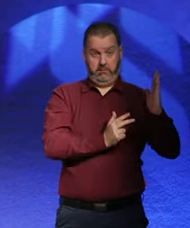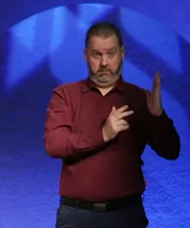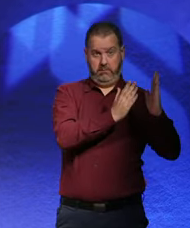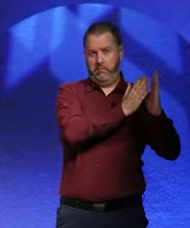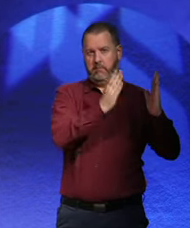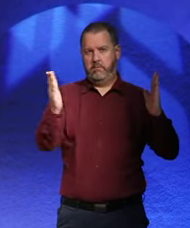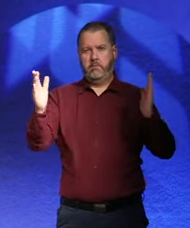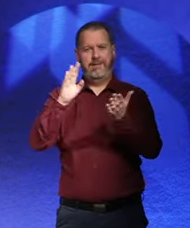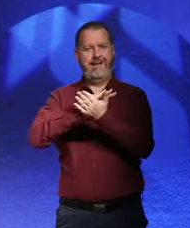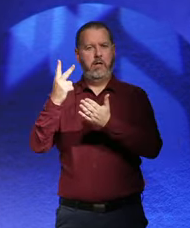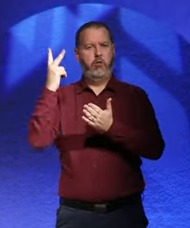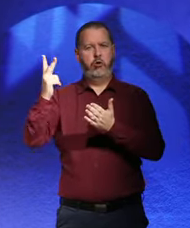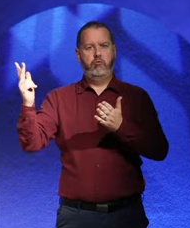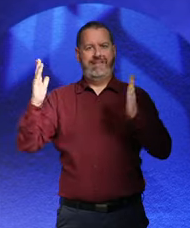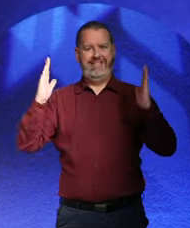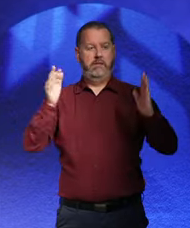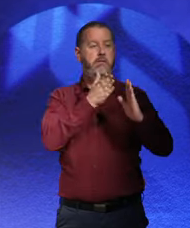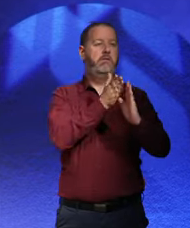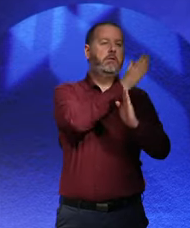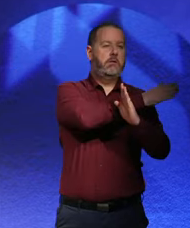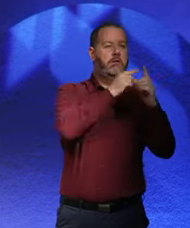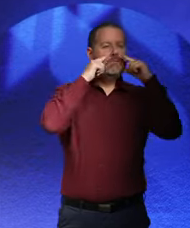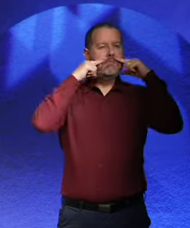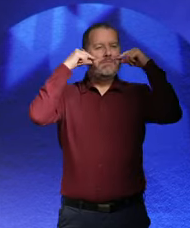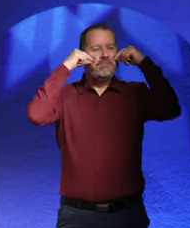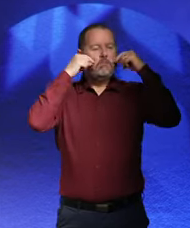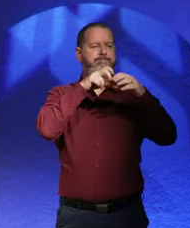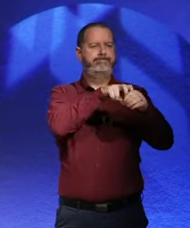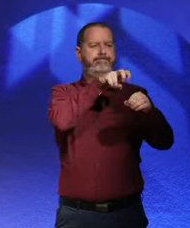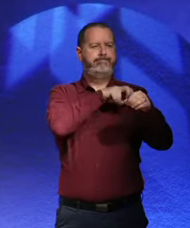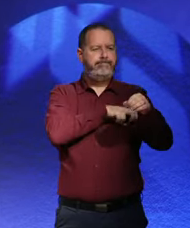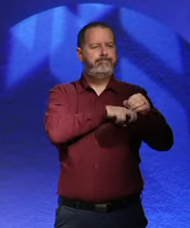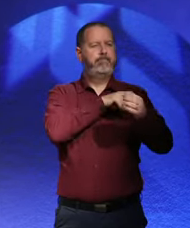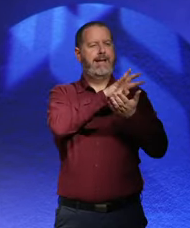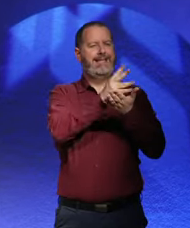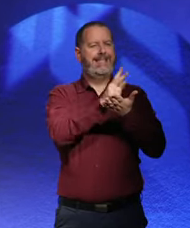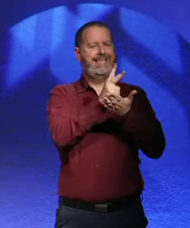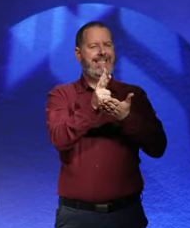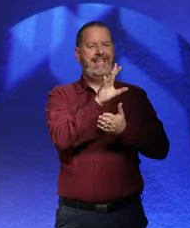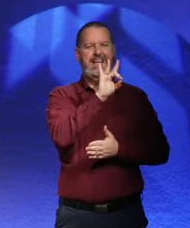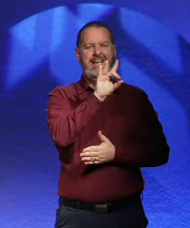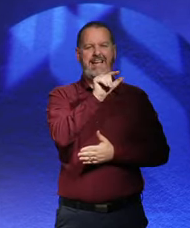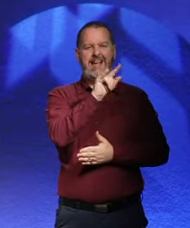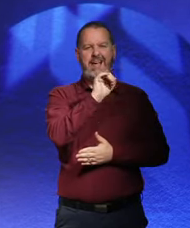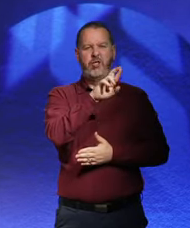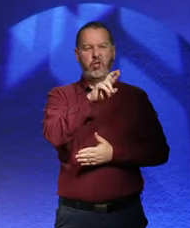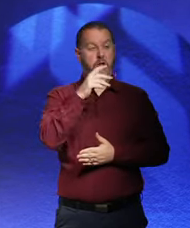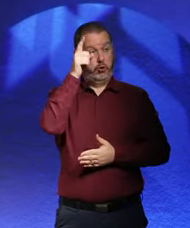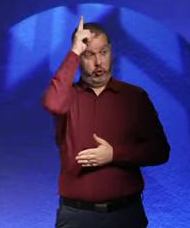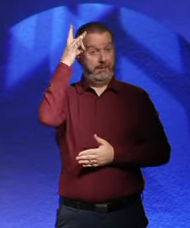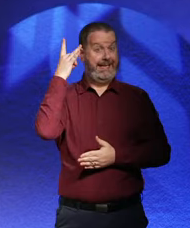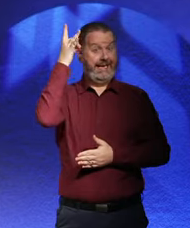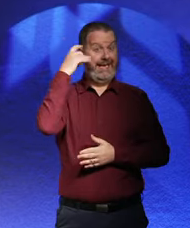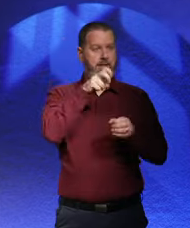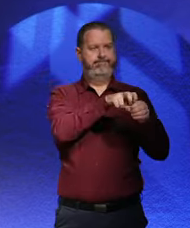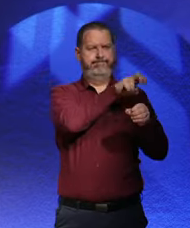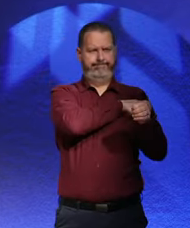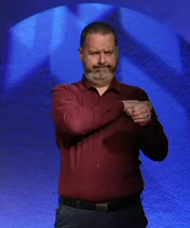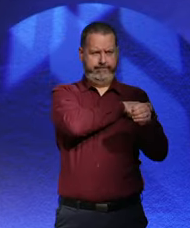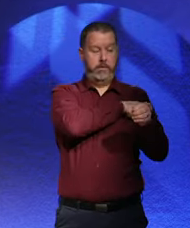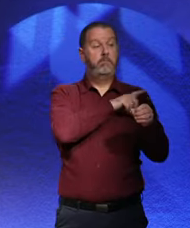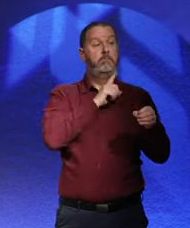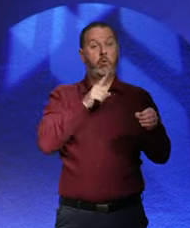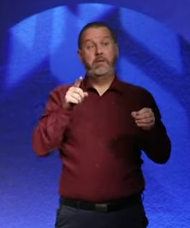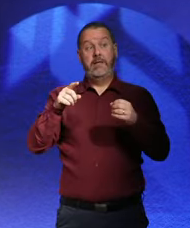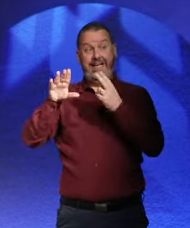after the Kaiser abdicates in November 1918, but before Hitler comes to power in